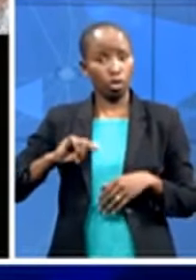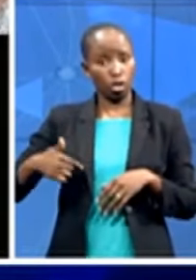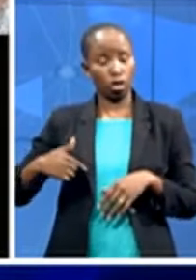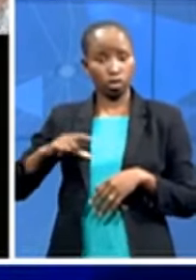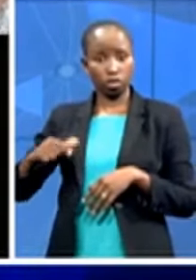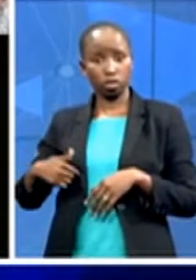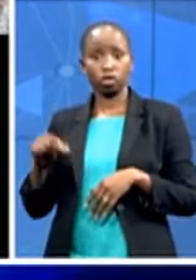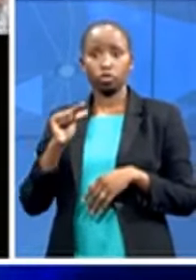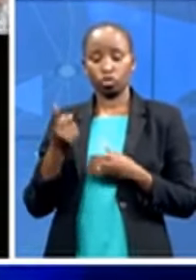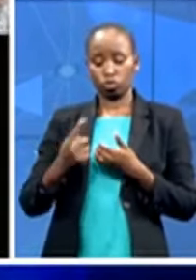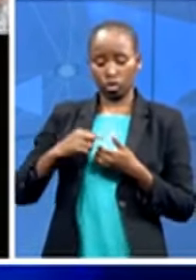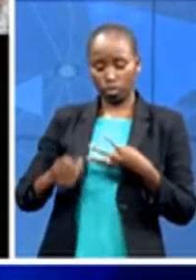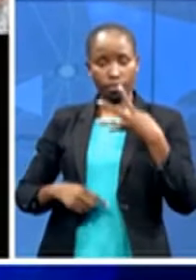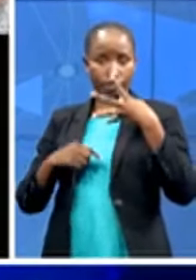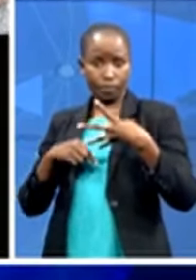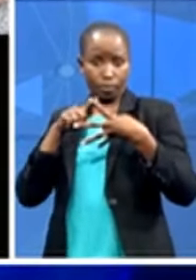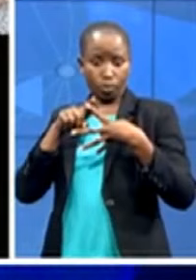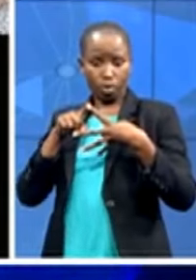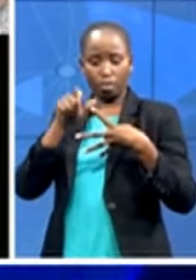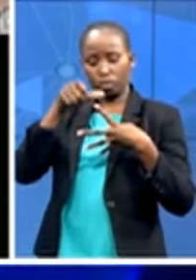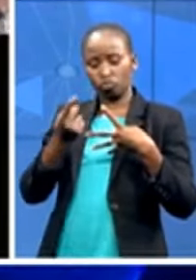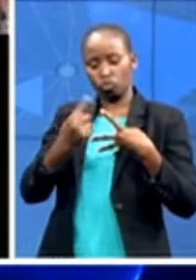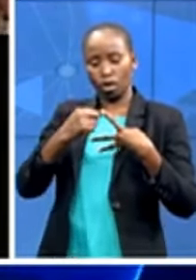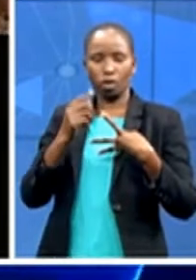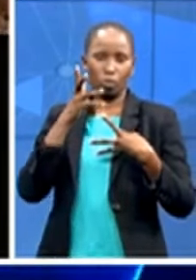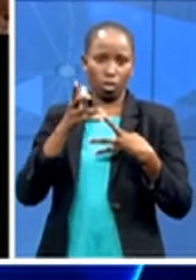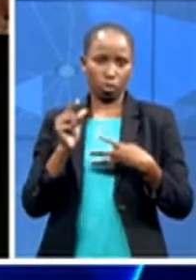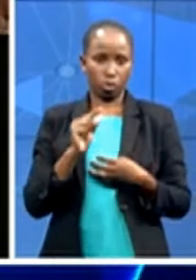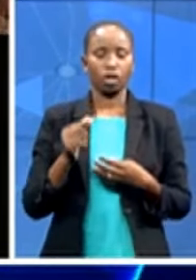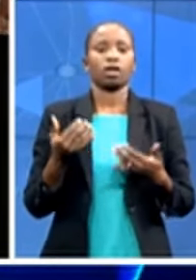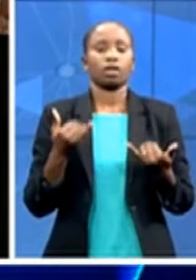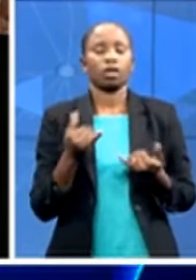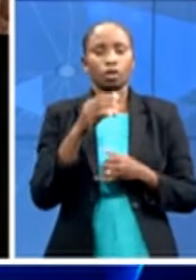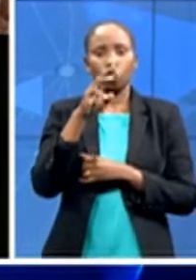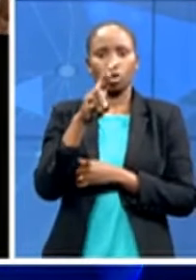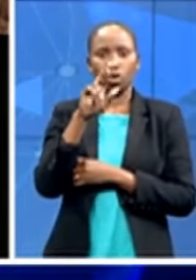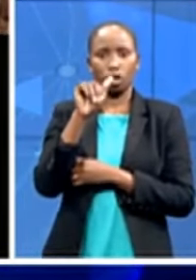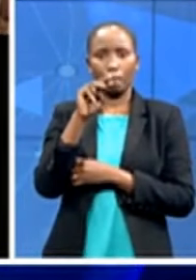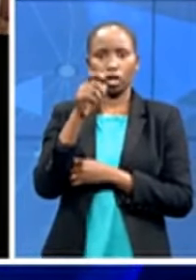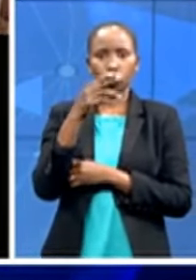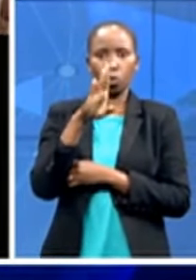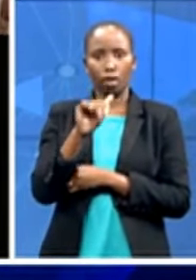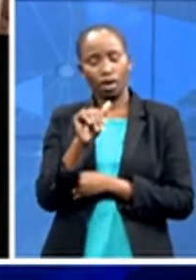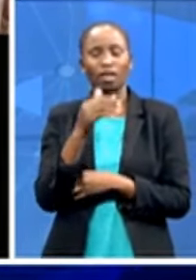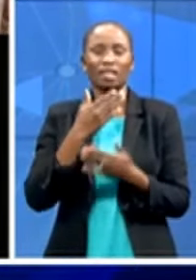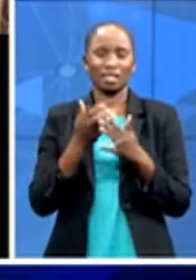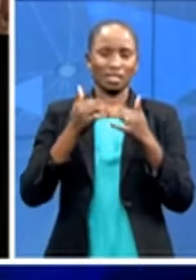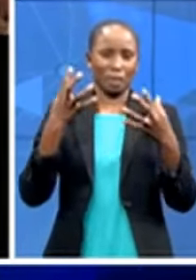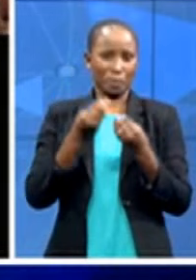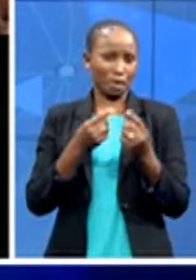dr ramatuba let me start with you you are a politician and a